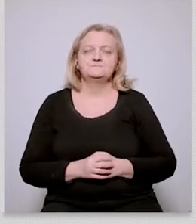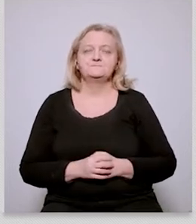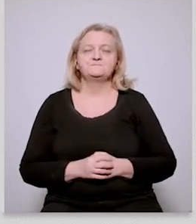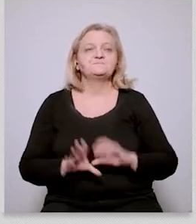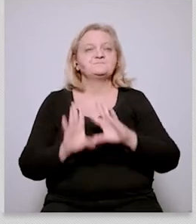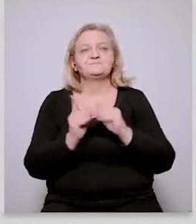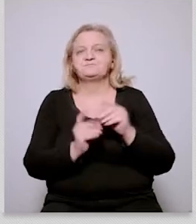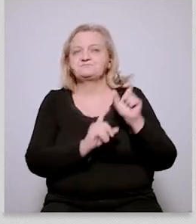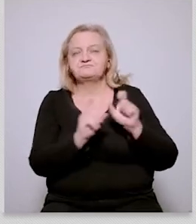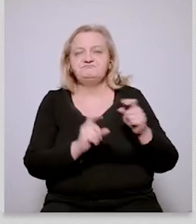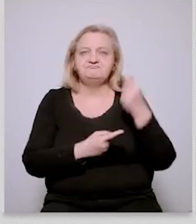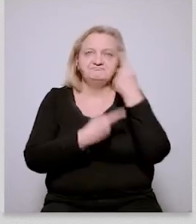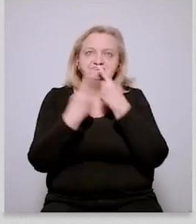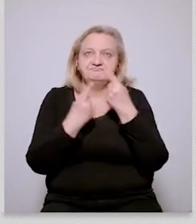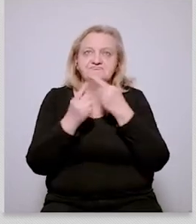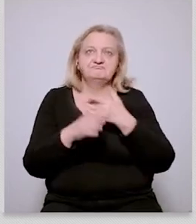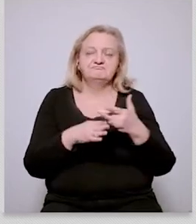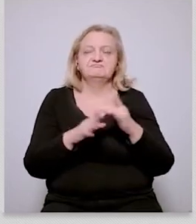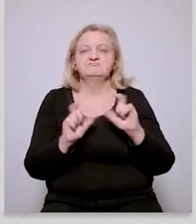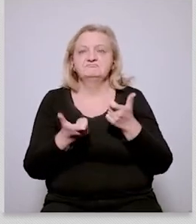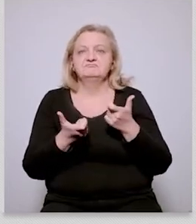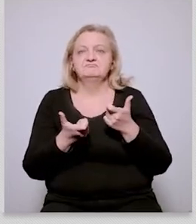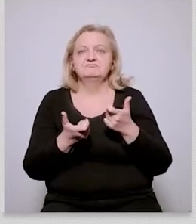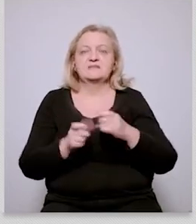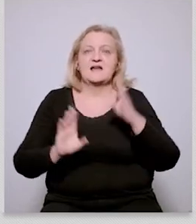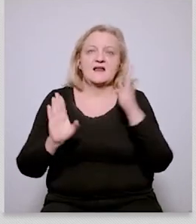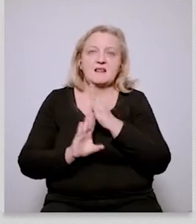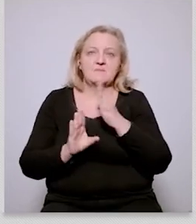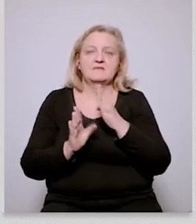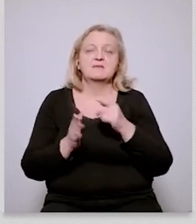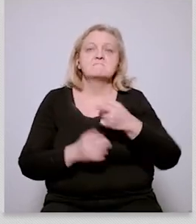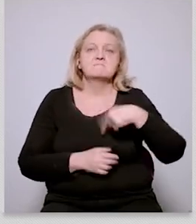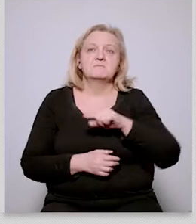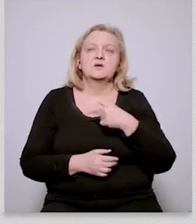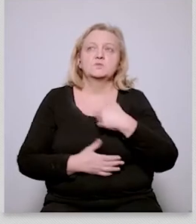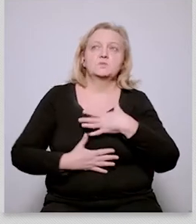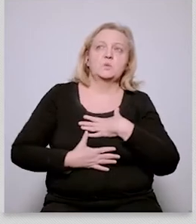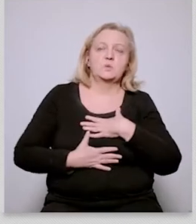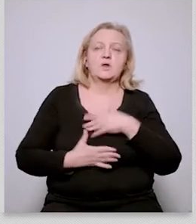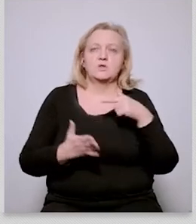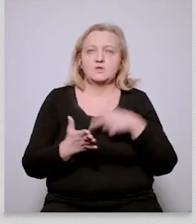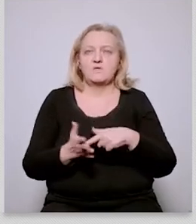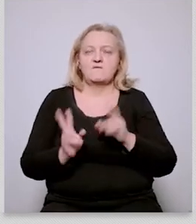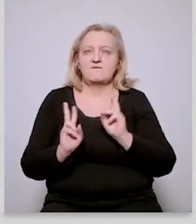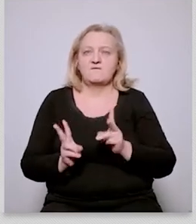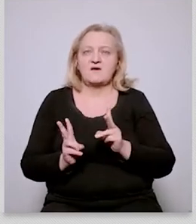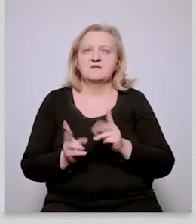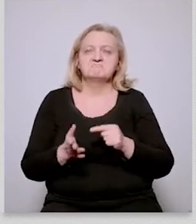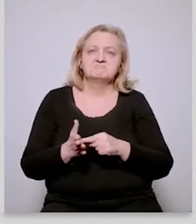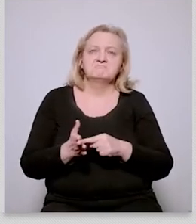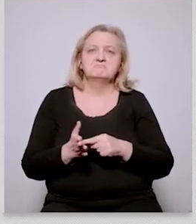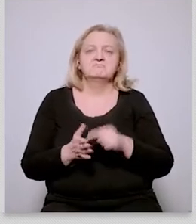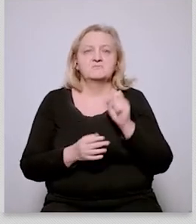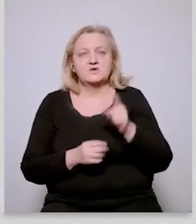had this sense that potentially this consensus was a little more fragile or a little more limited uh than than